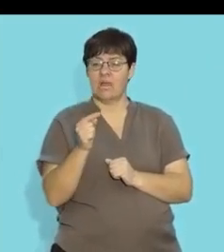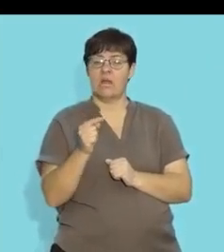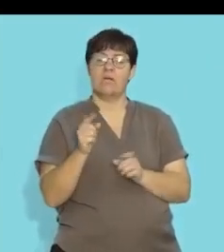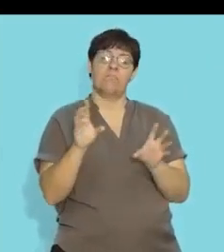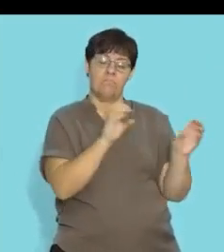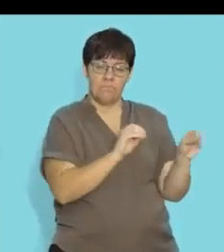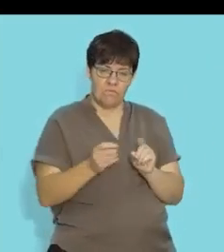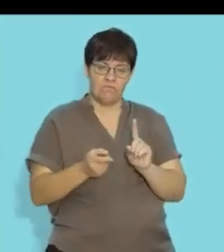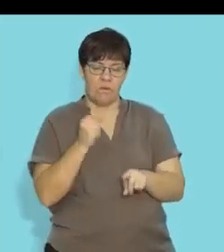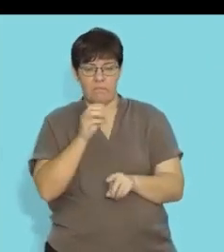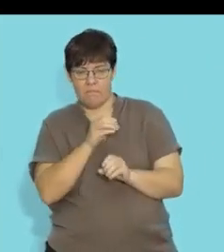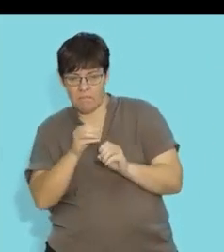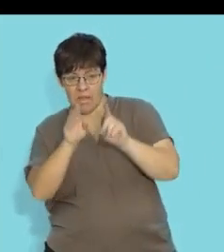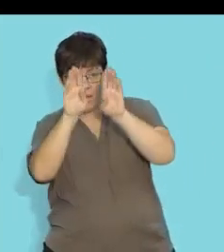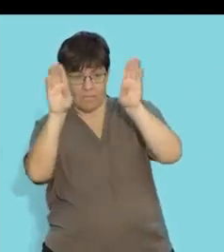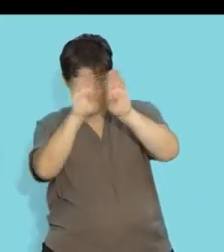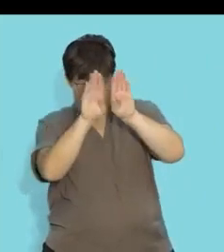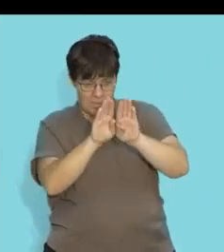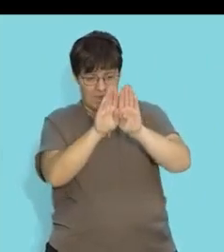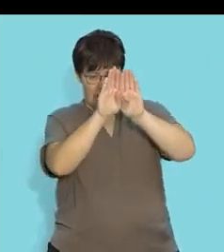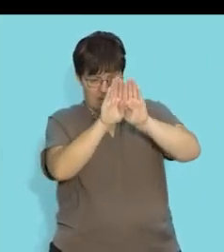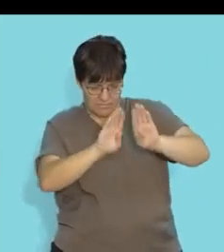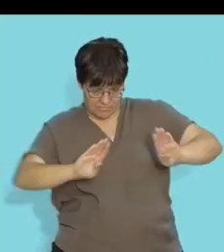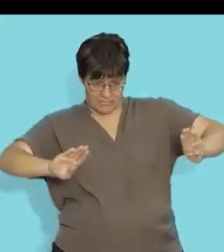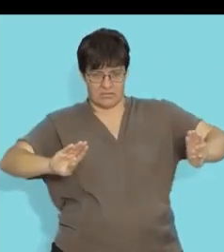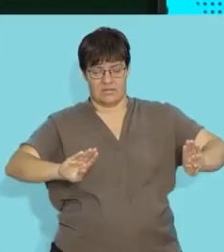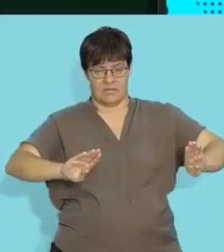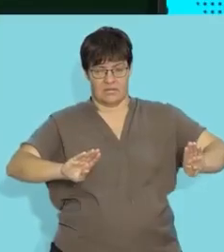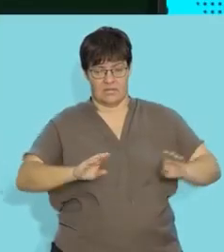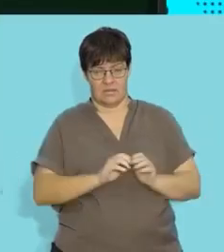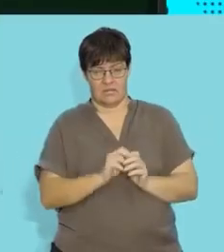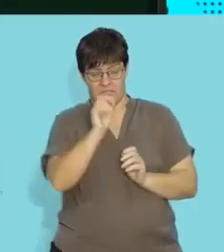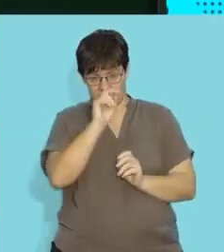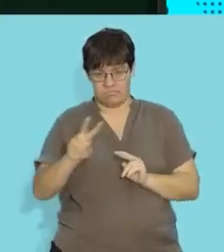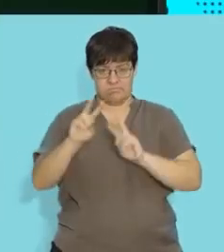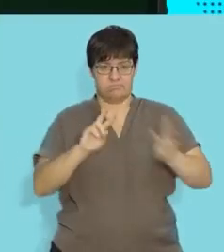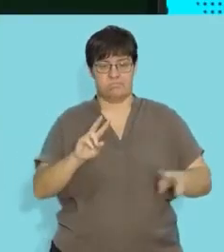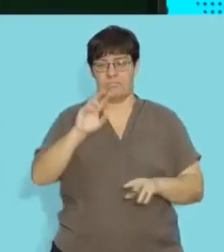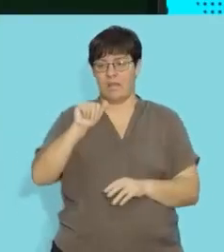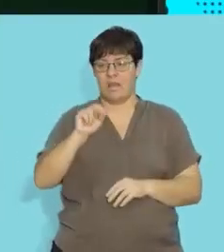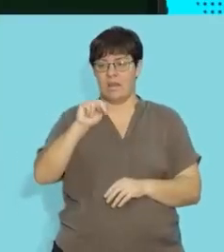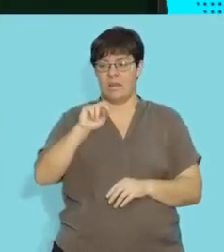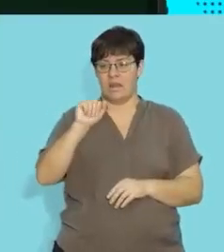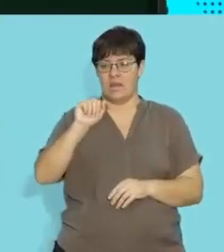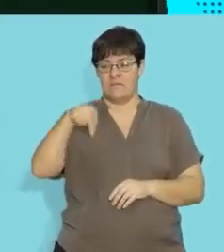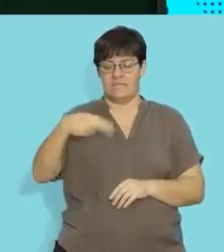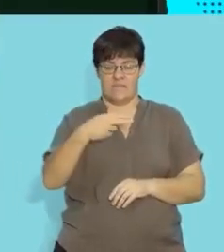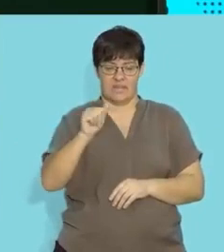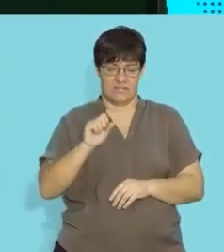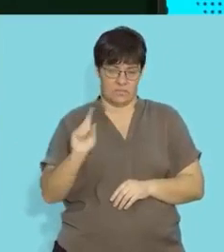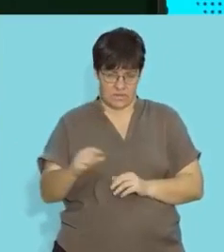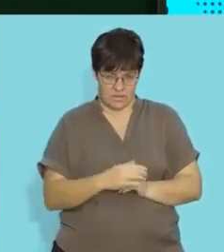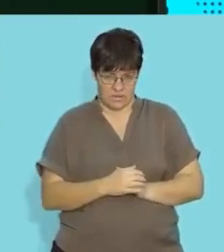moved apart during anaphase one so guys collectively we've got to be able to link processes like meiosis to